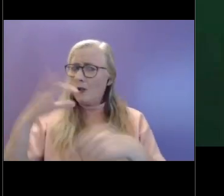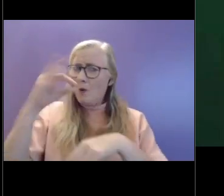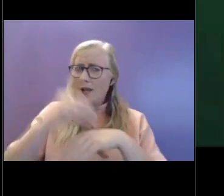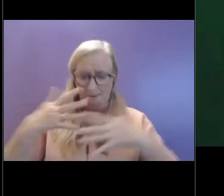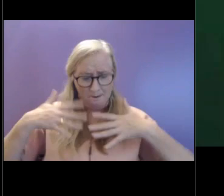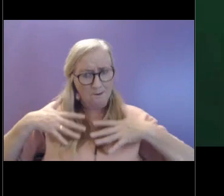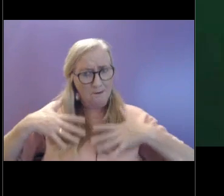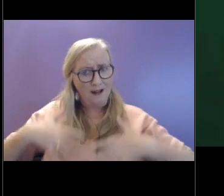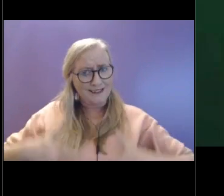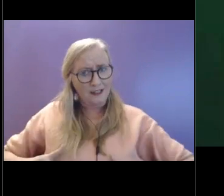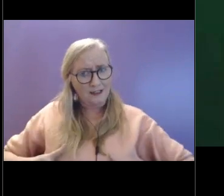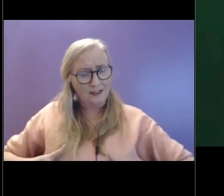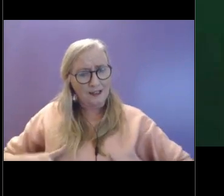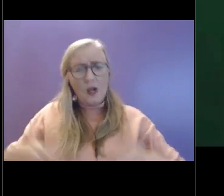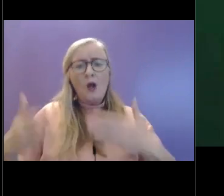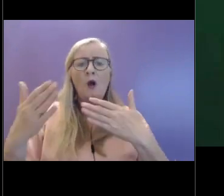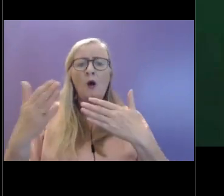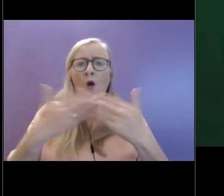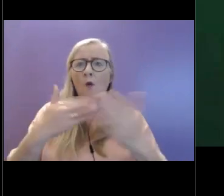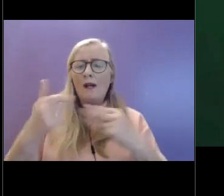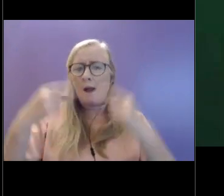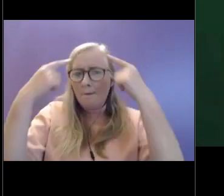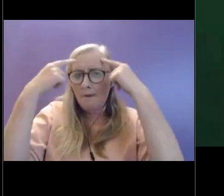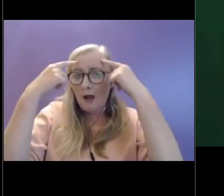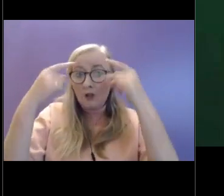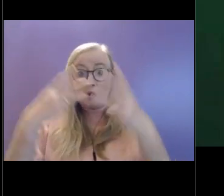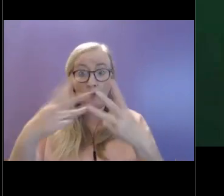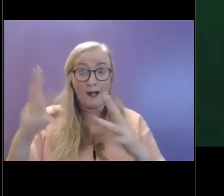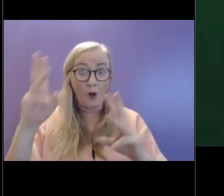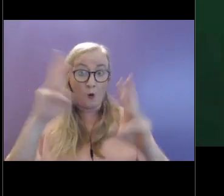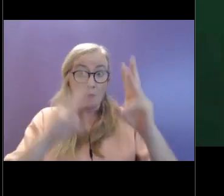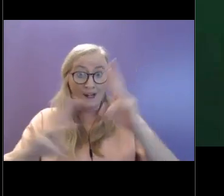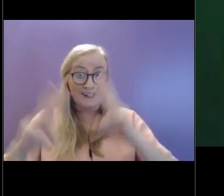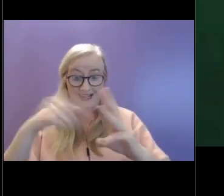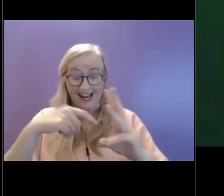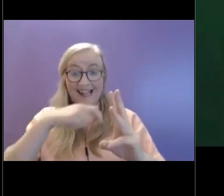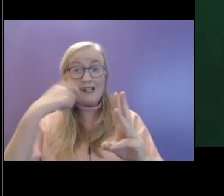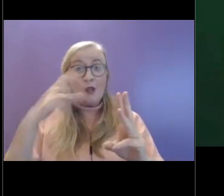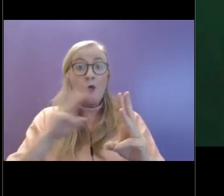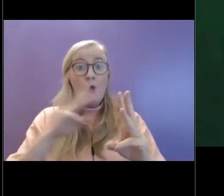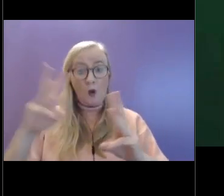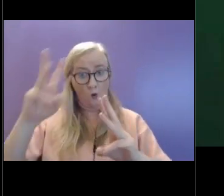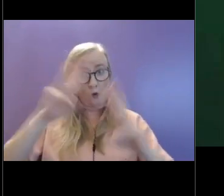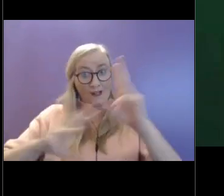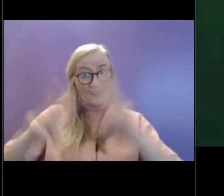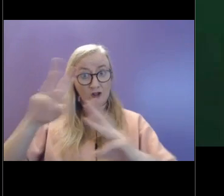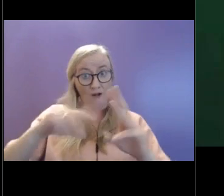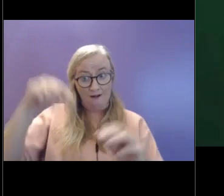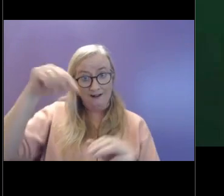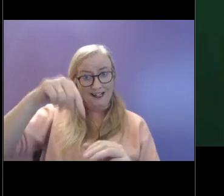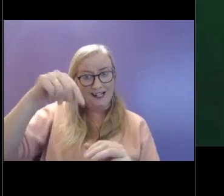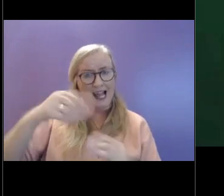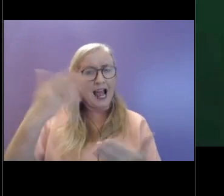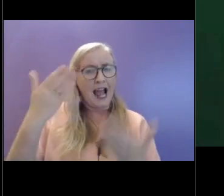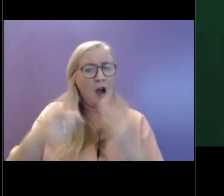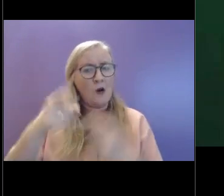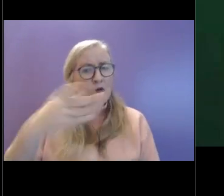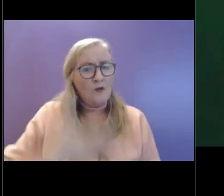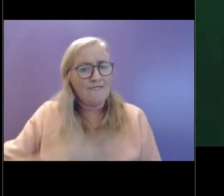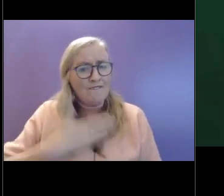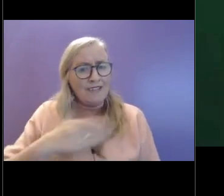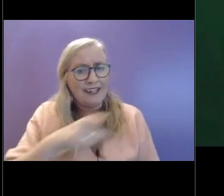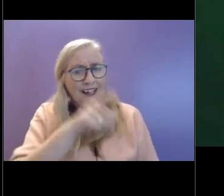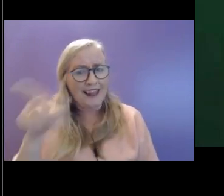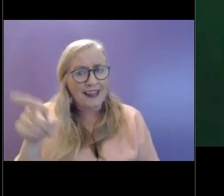or what's going on in your mind when I when I talk about winter and how maybe that season affects you. What it might mean for you for